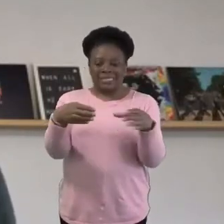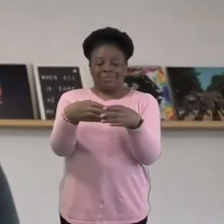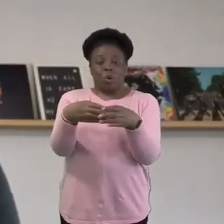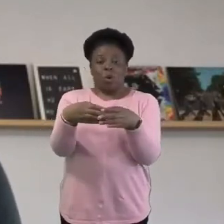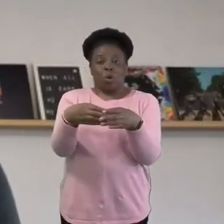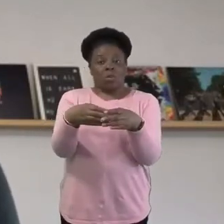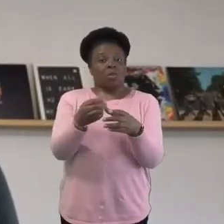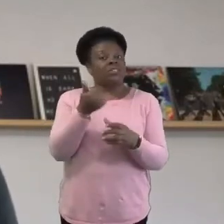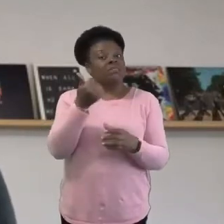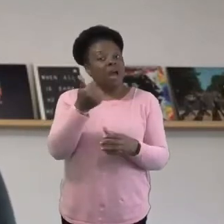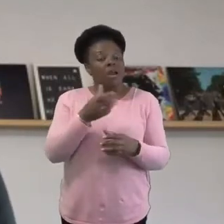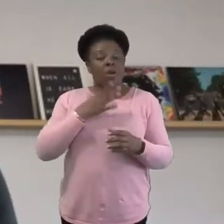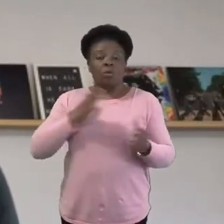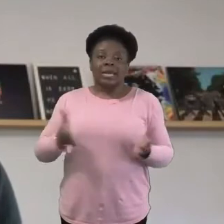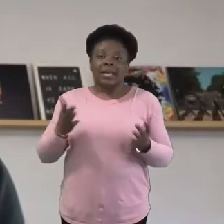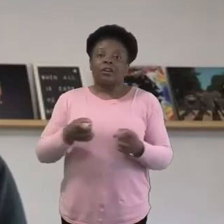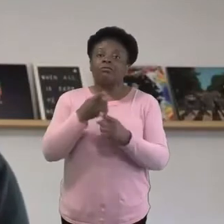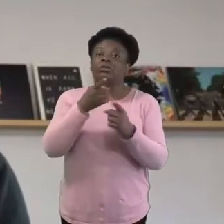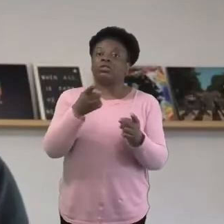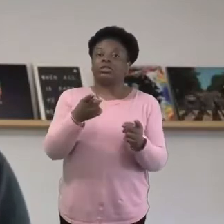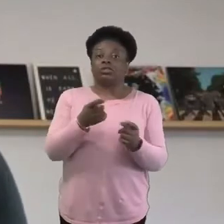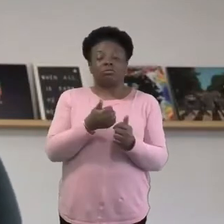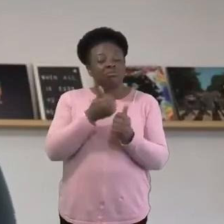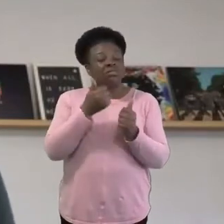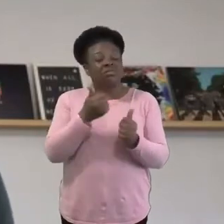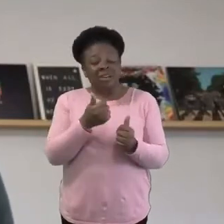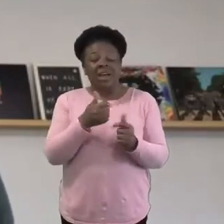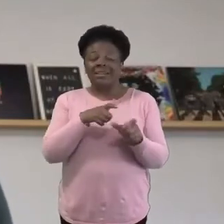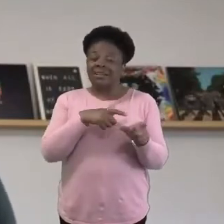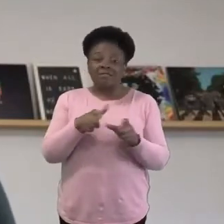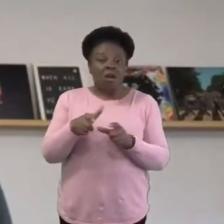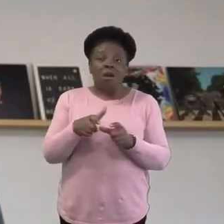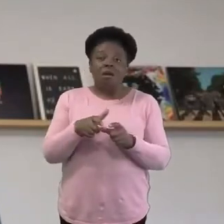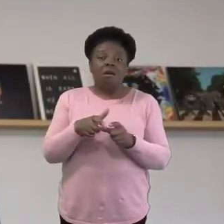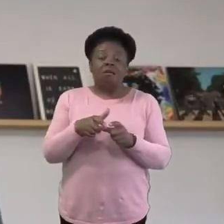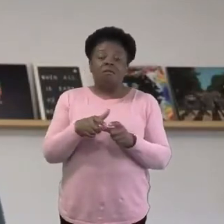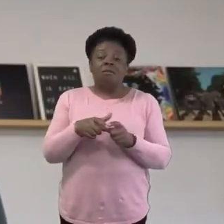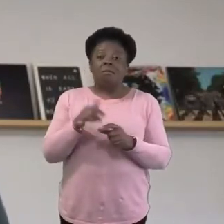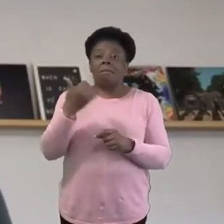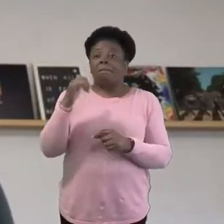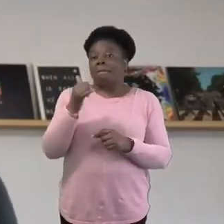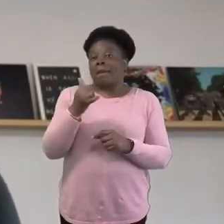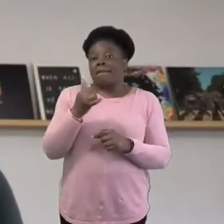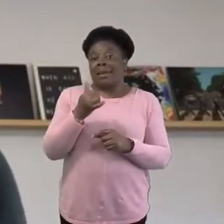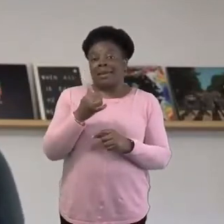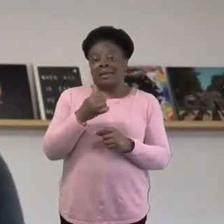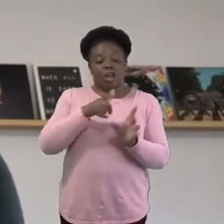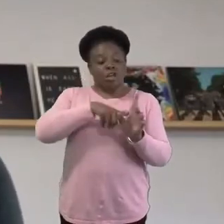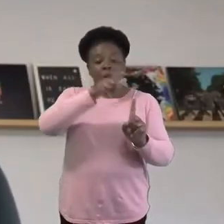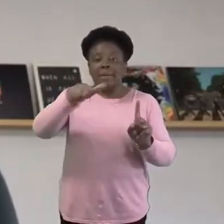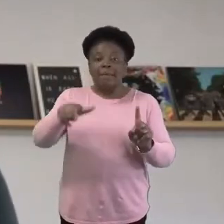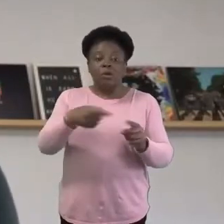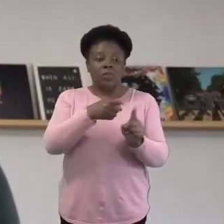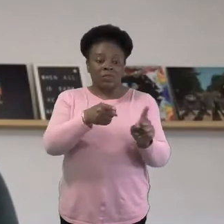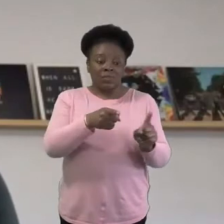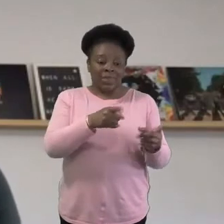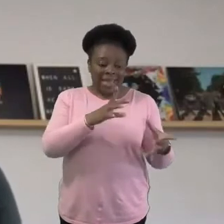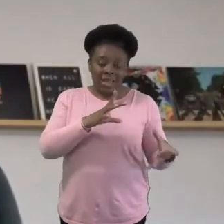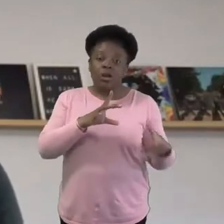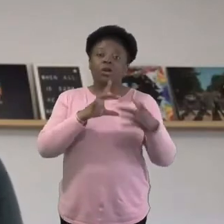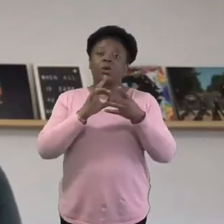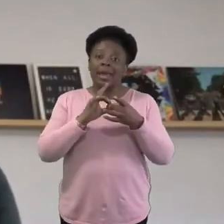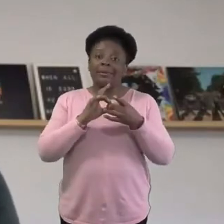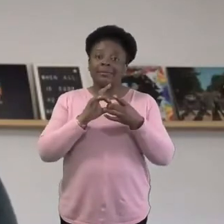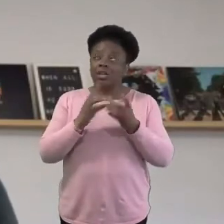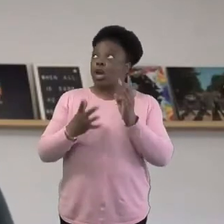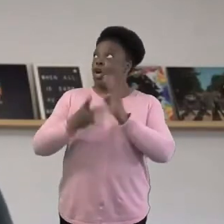possible or feasible as part of a larger group. Maybe it might be that those who stay connected, God is really doing something. And then there, because